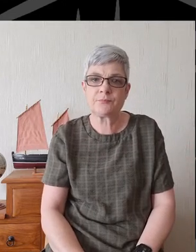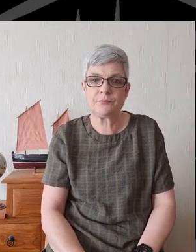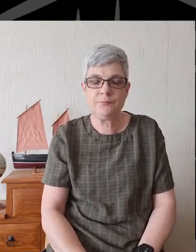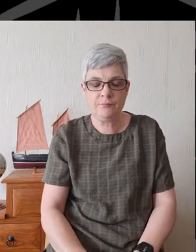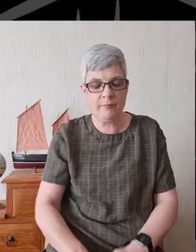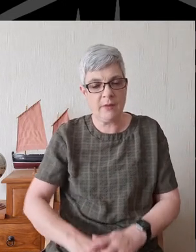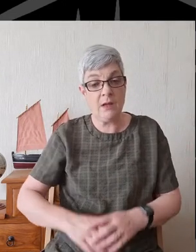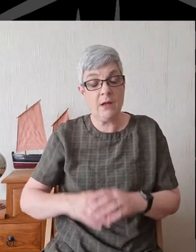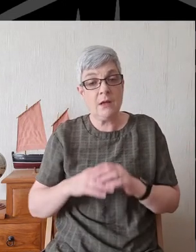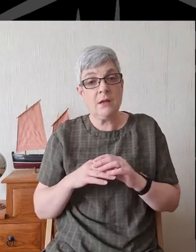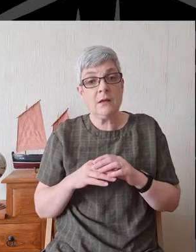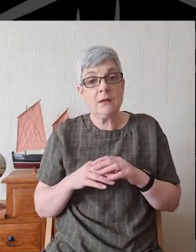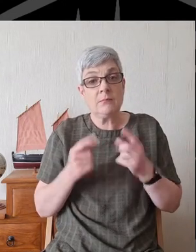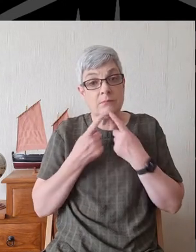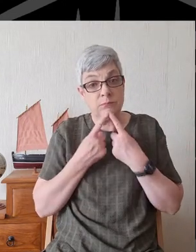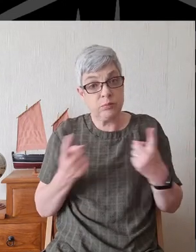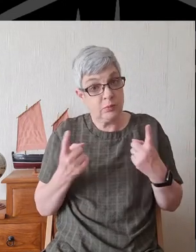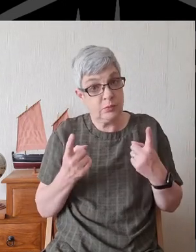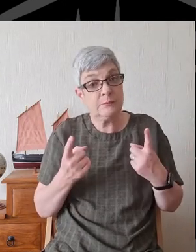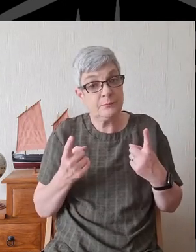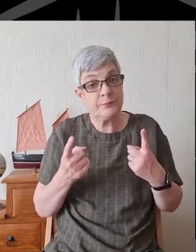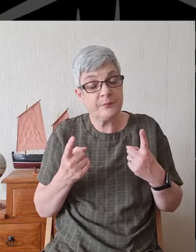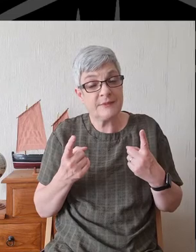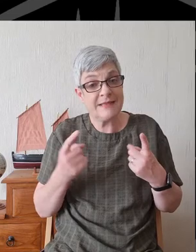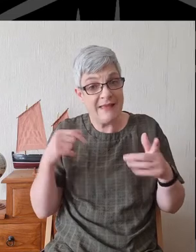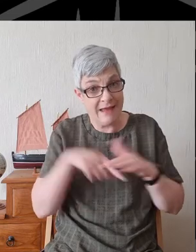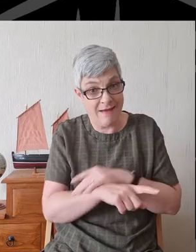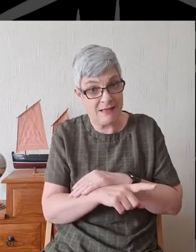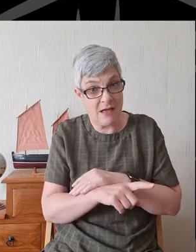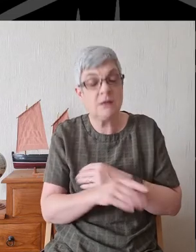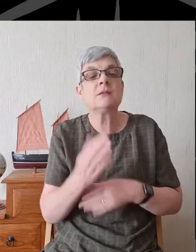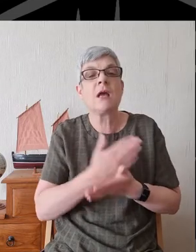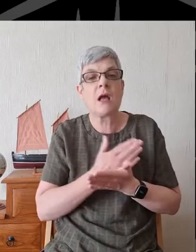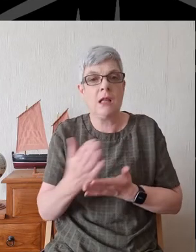The message to the exiles was clear.